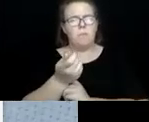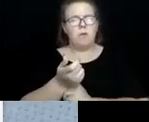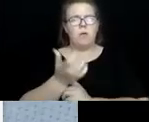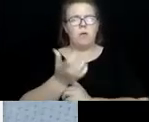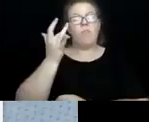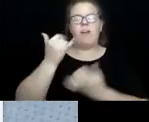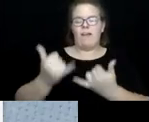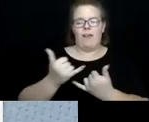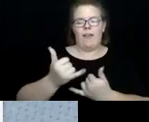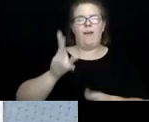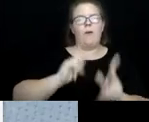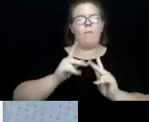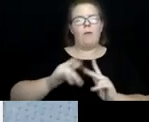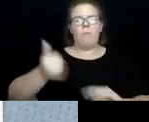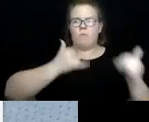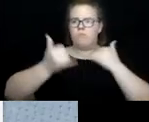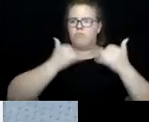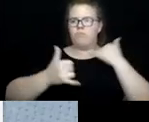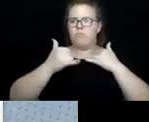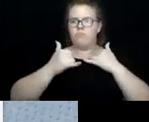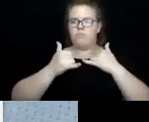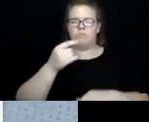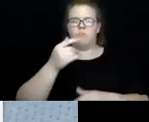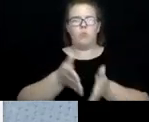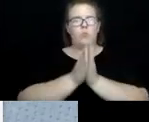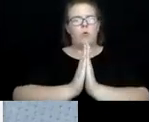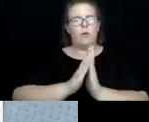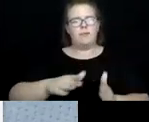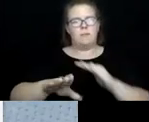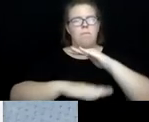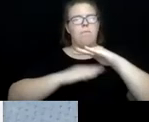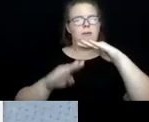people who are needing more basic needs. Next slide, please.